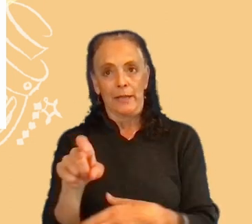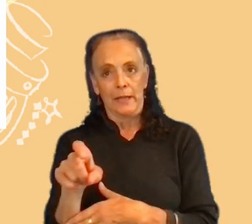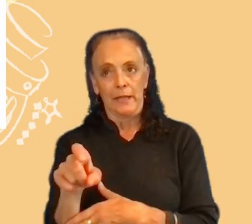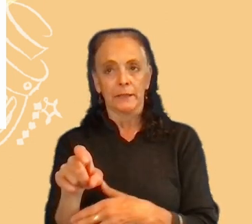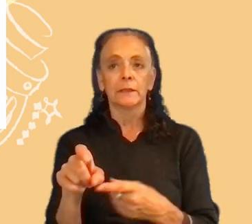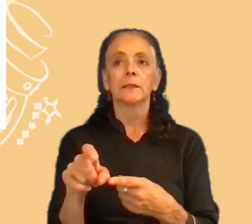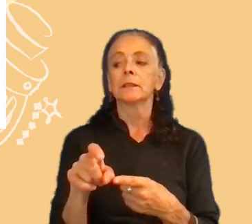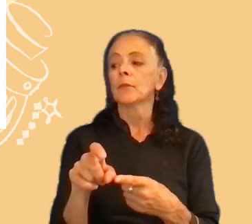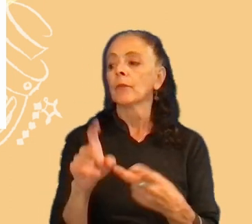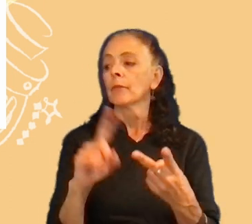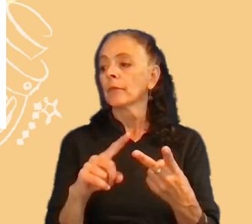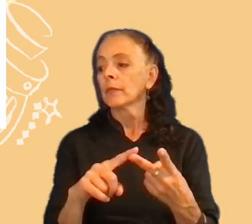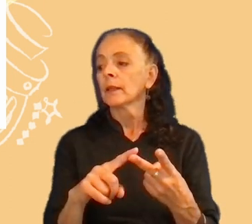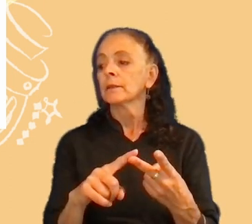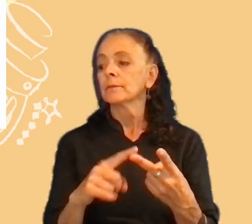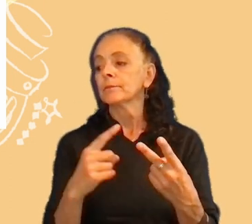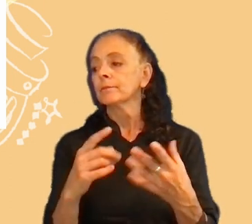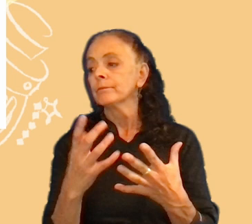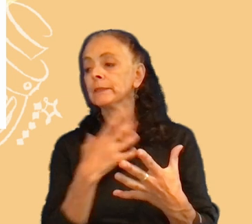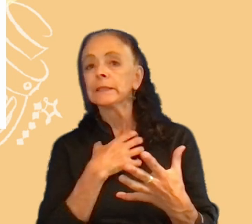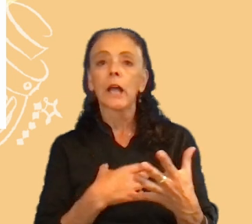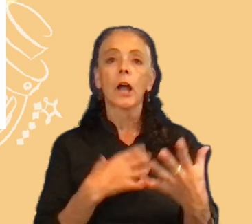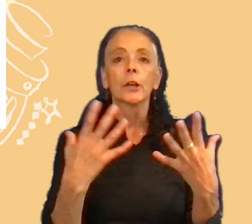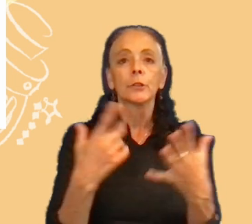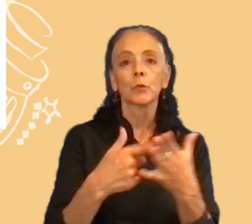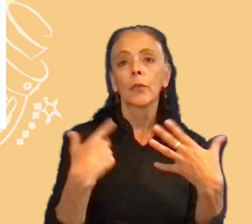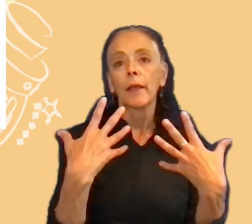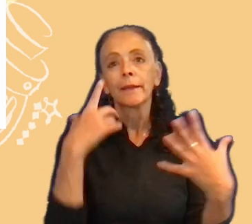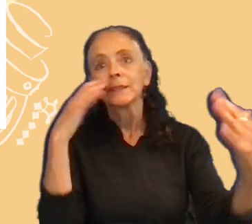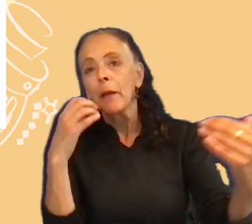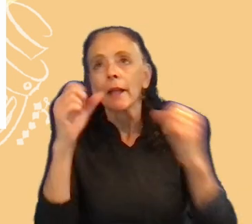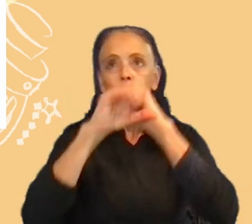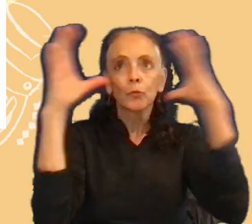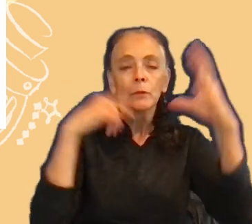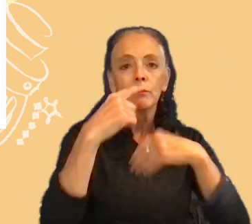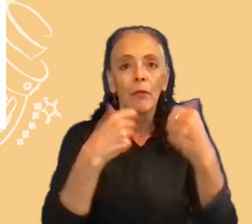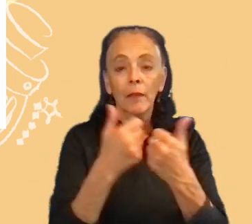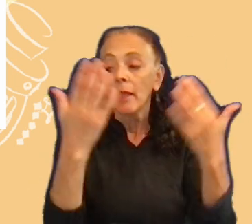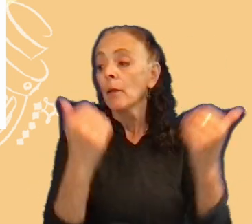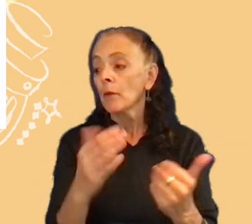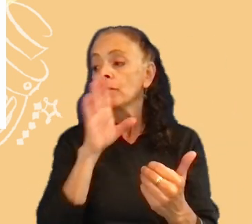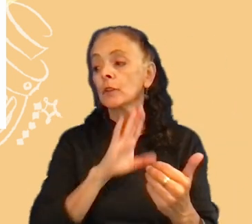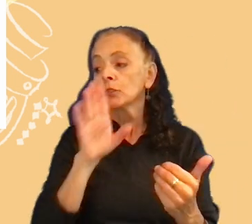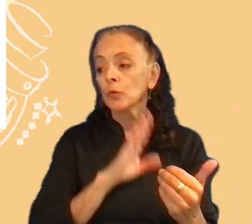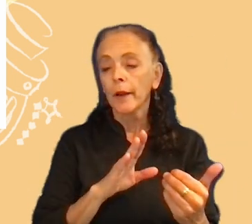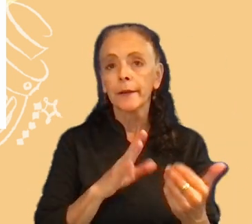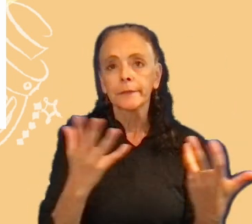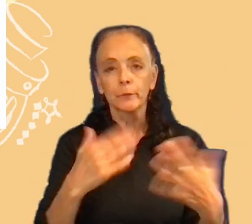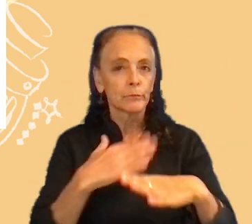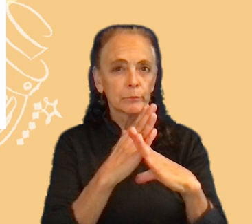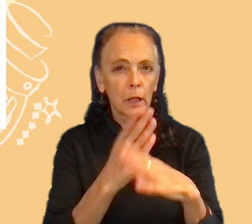for it. We add the desires, what they expect or dreams about the game. The frustrations, what's blocking, what